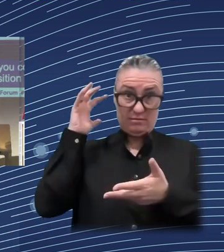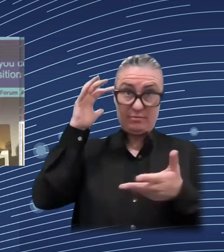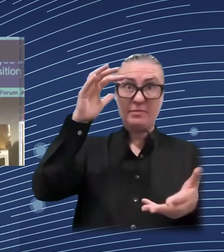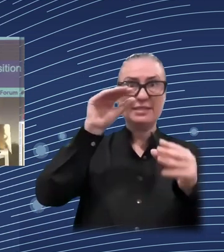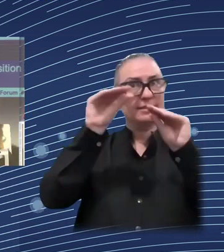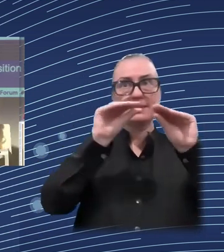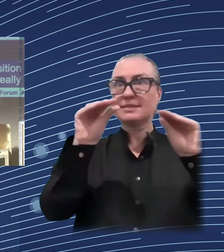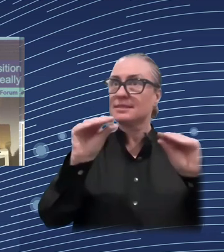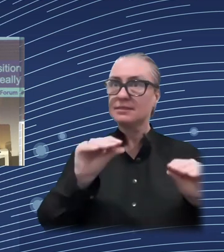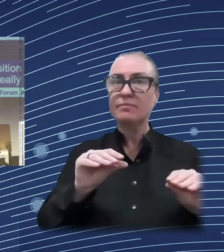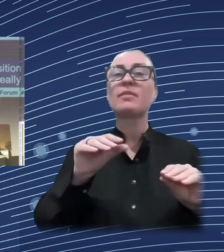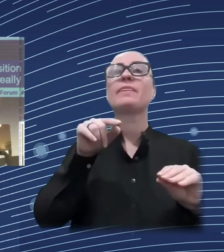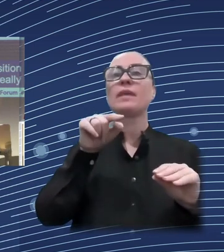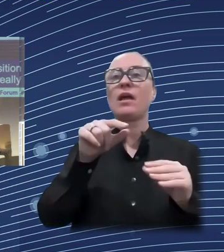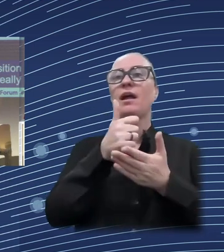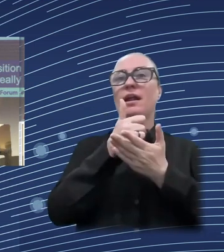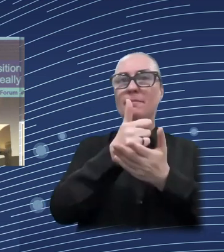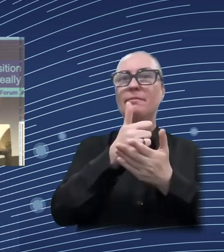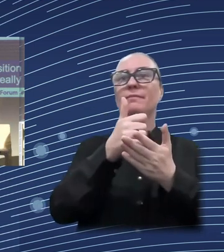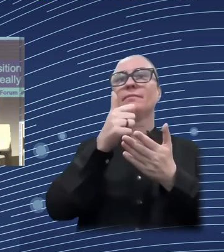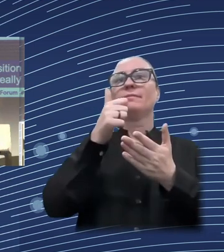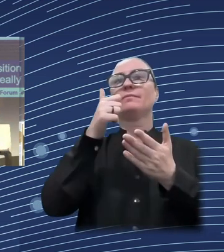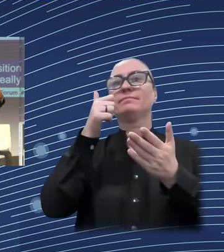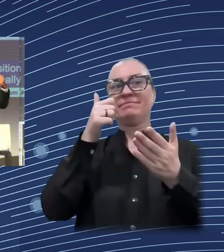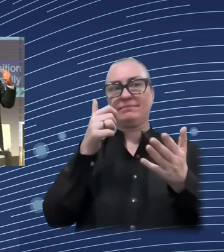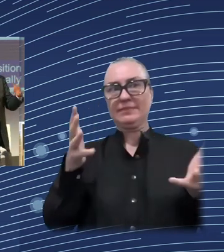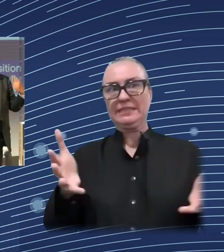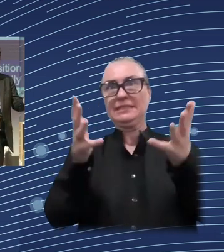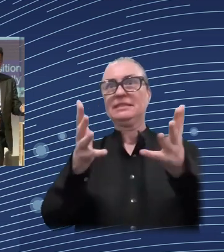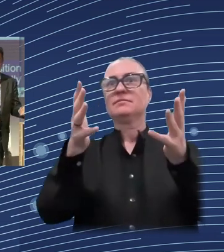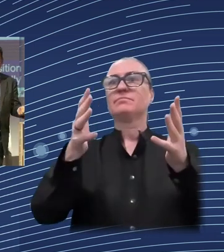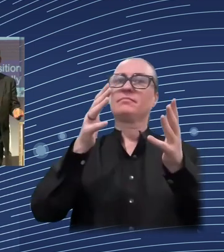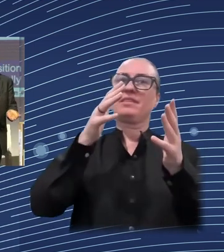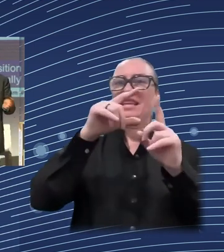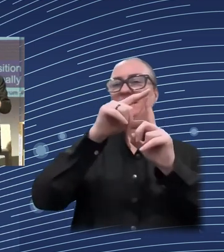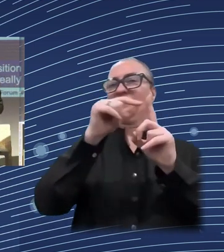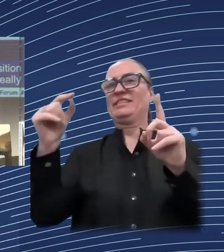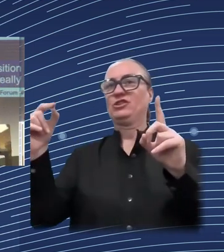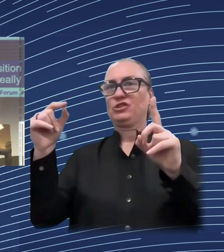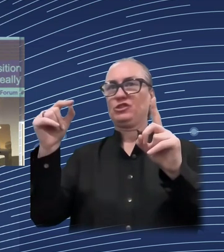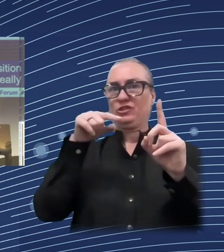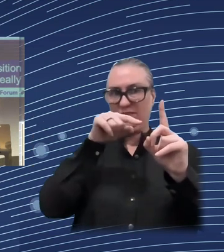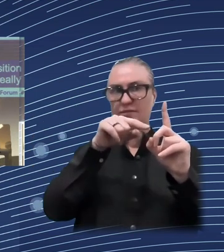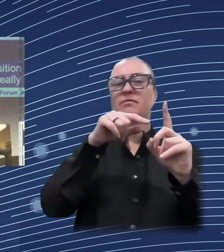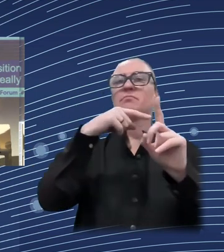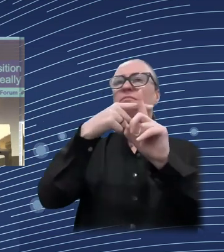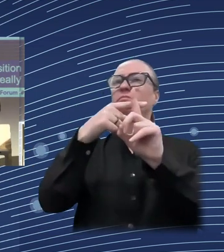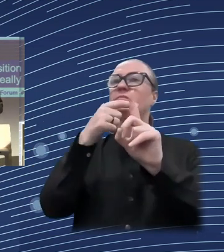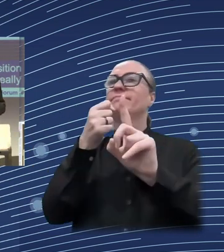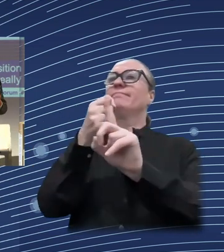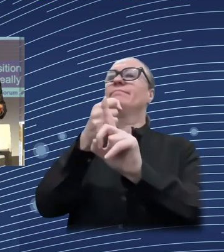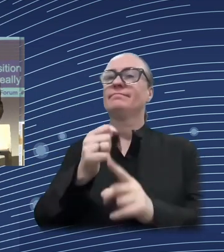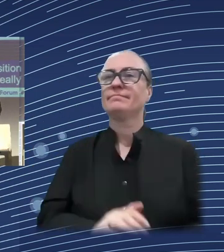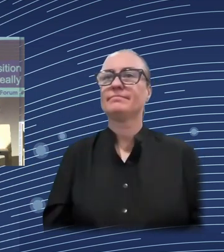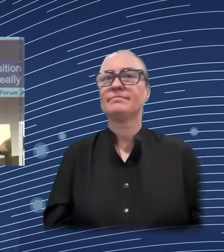using distributional impact assessment, the impact of those policy led changes on household income. And you may want